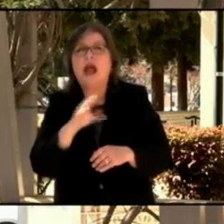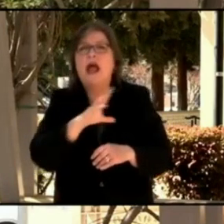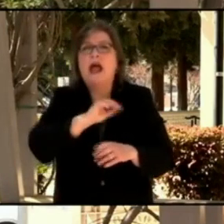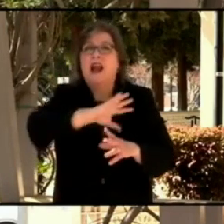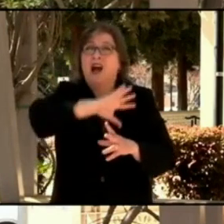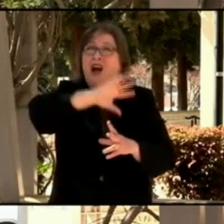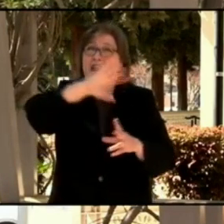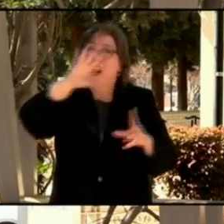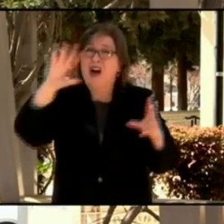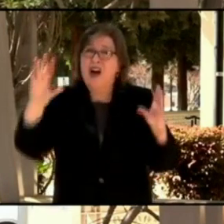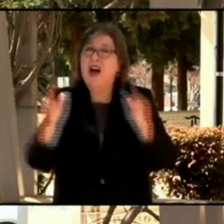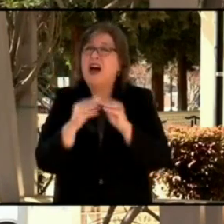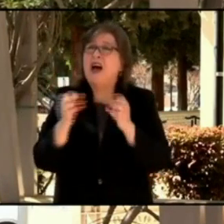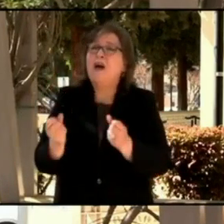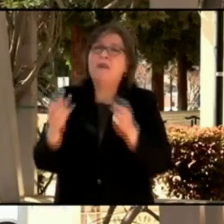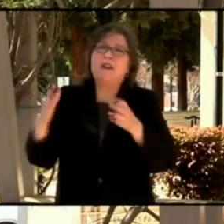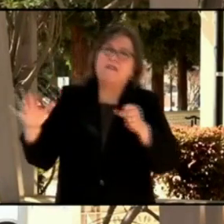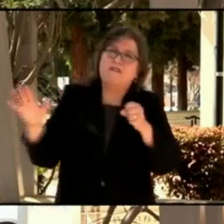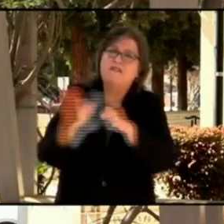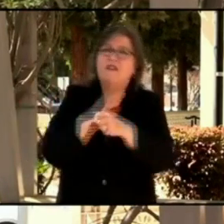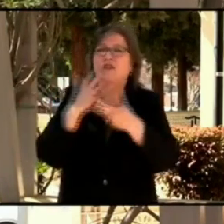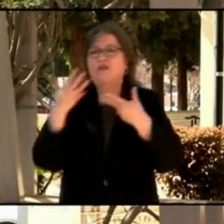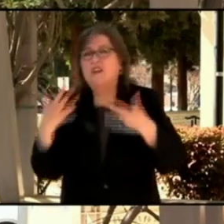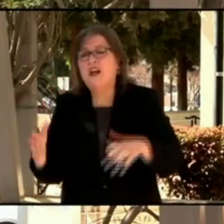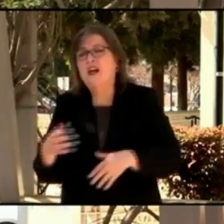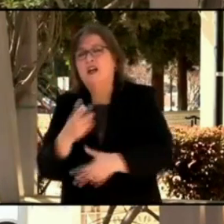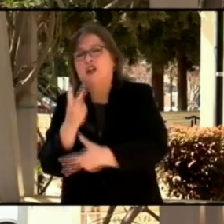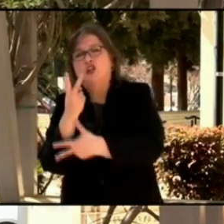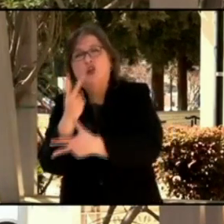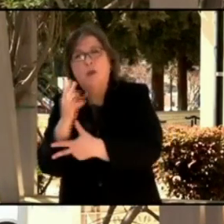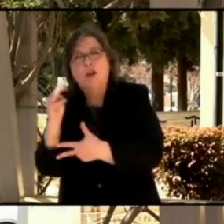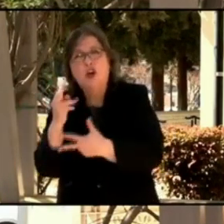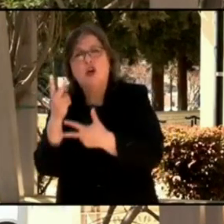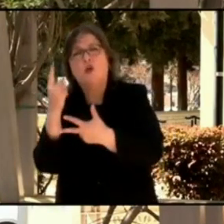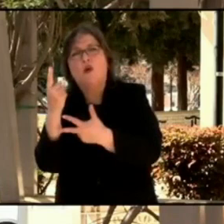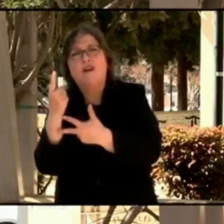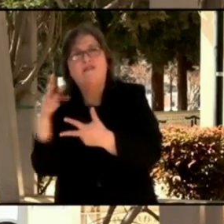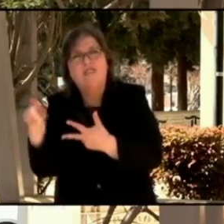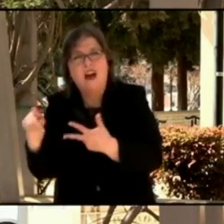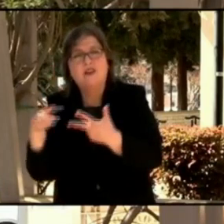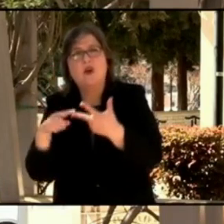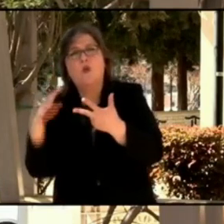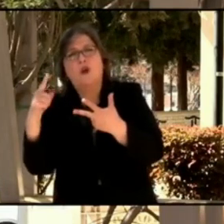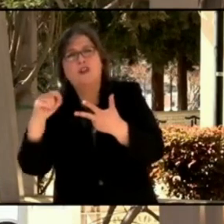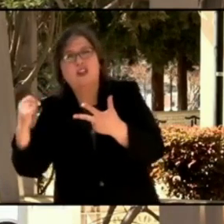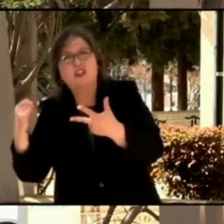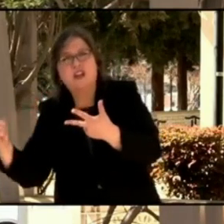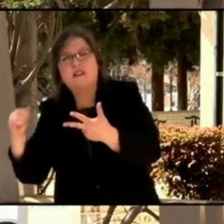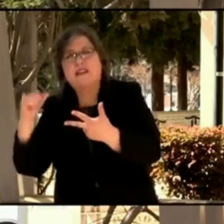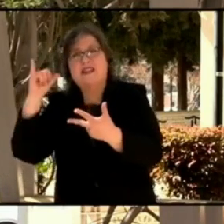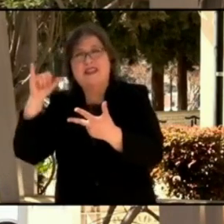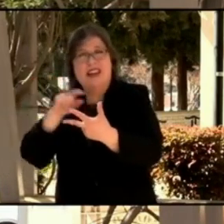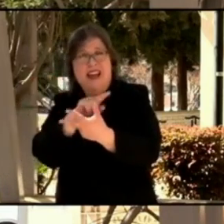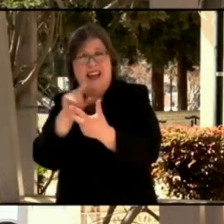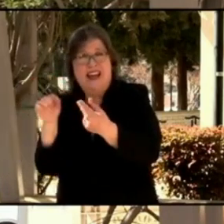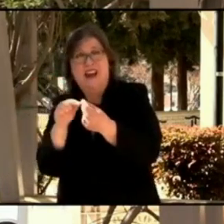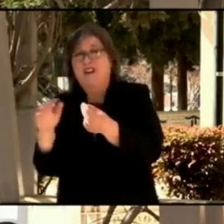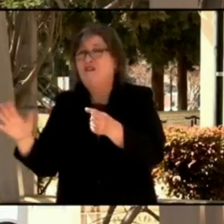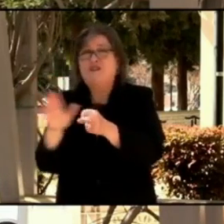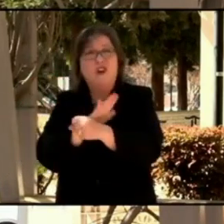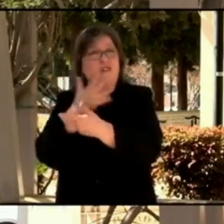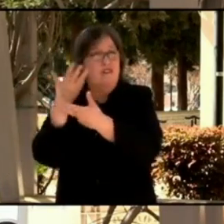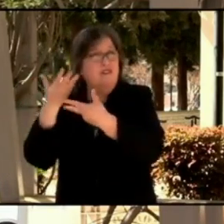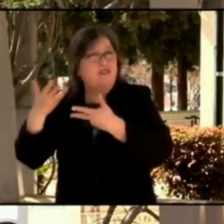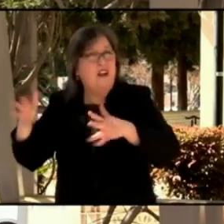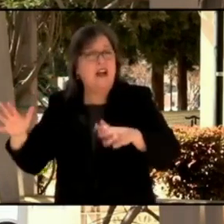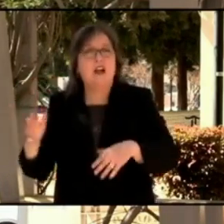dose series, either two Moderna, two Pfizer and one Johnson and Johnson, it's 20%. So one in five are totally completed in their dose.